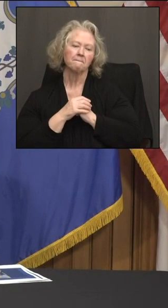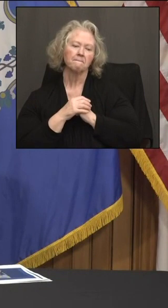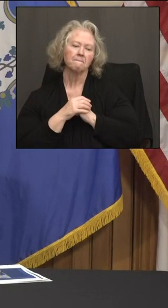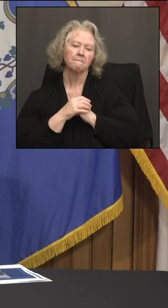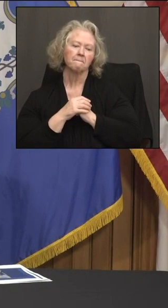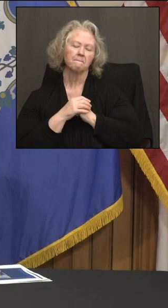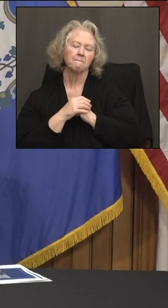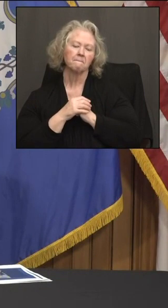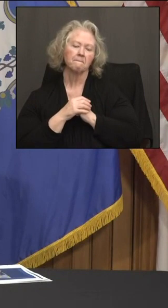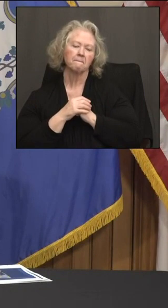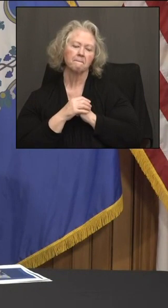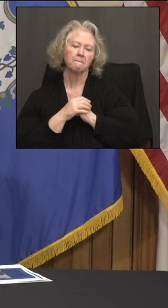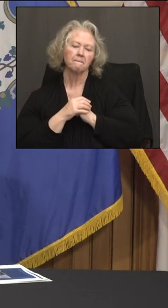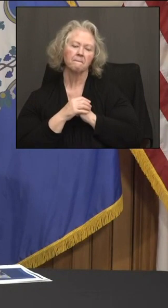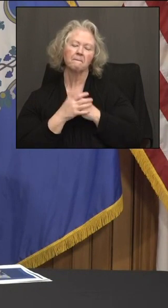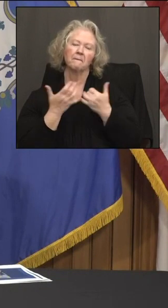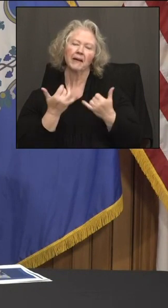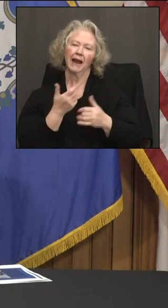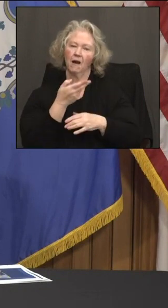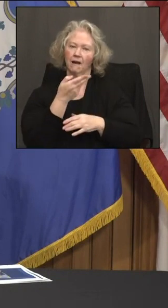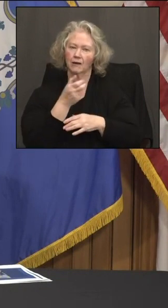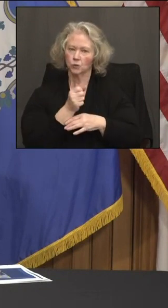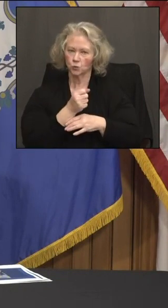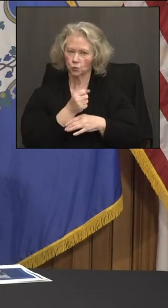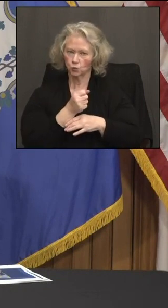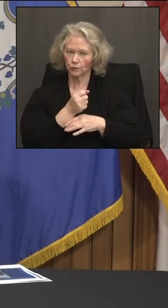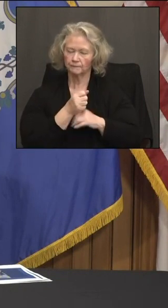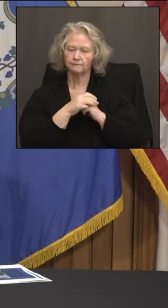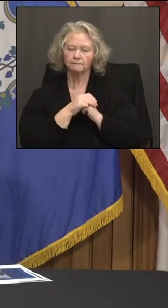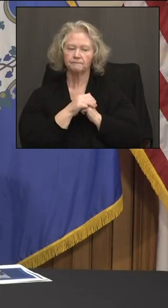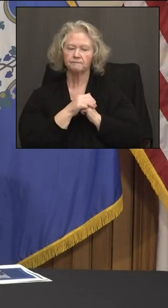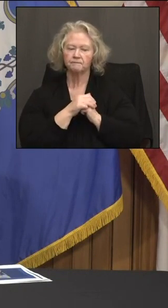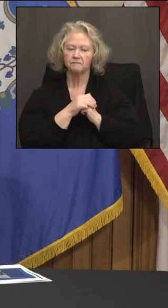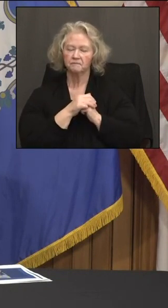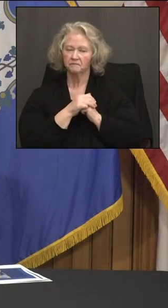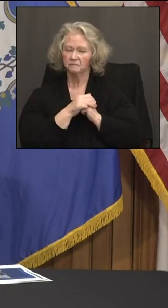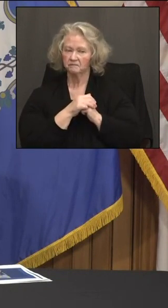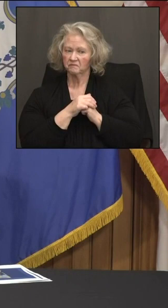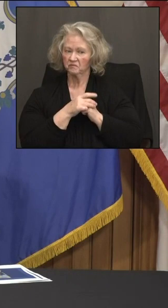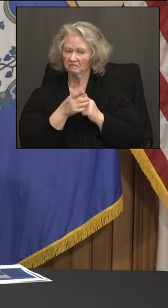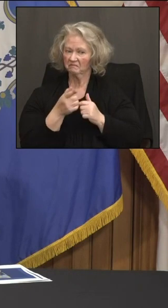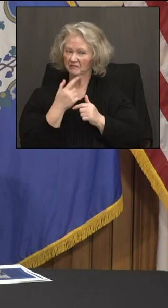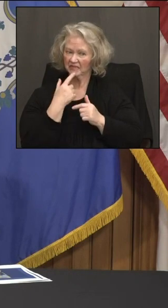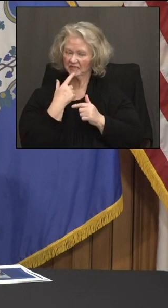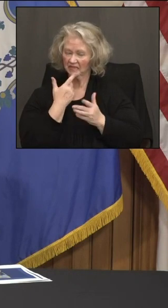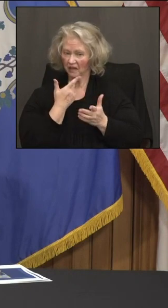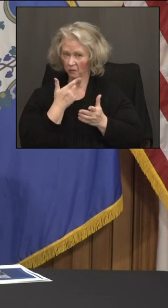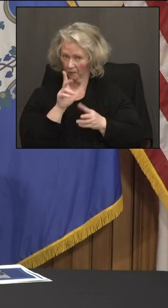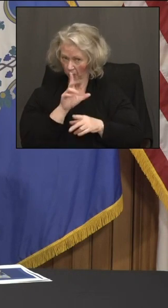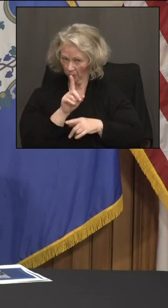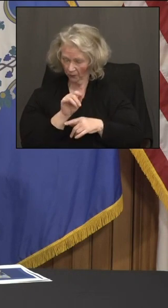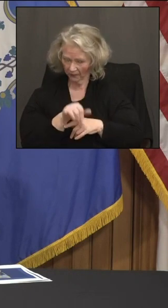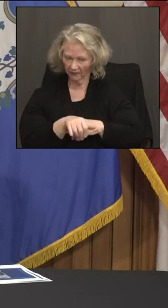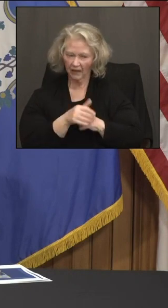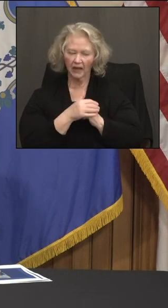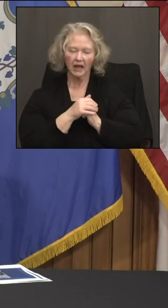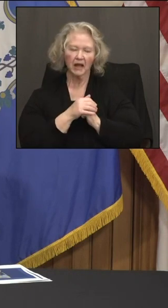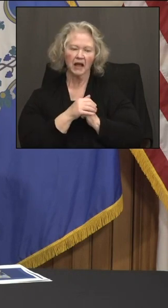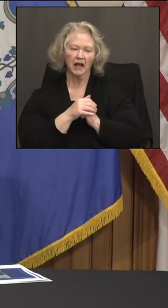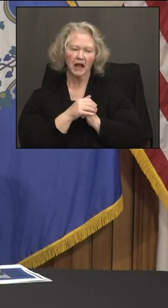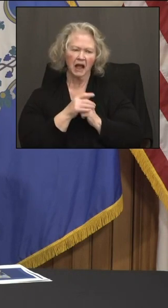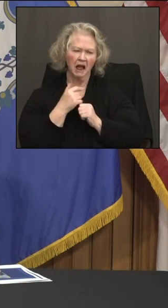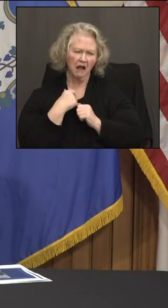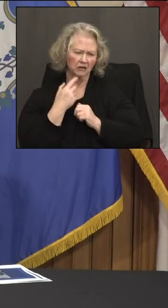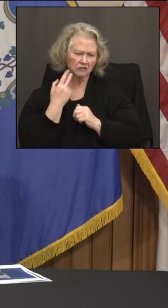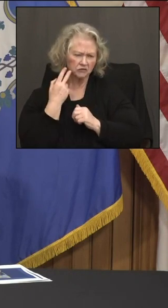In terms of the high school clinics, we're going to be turning to these kids. So, you know, I know, I think I